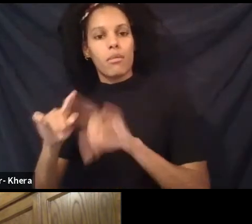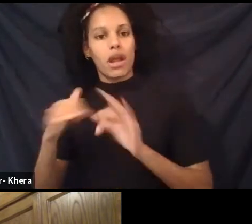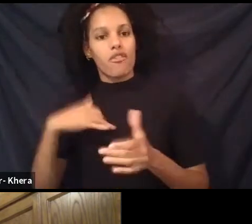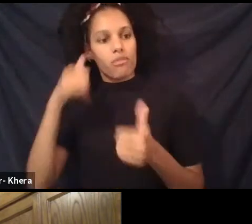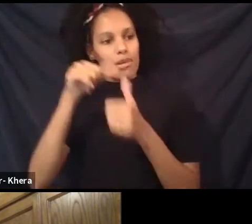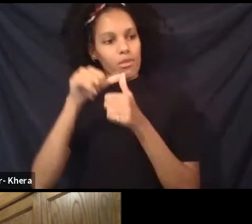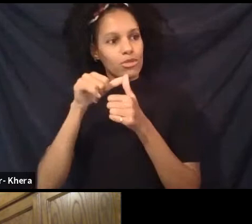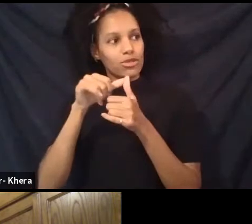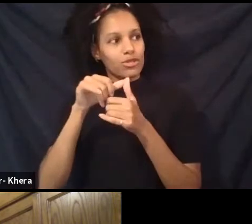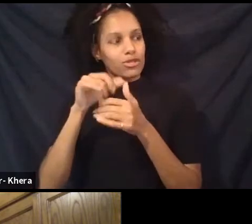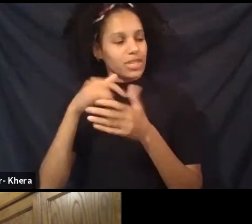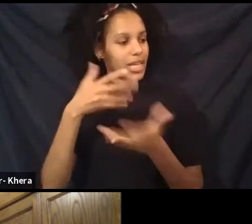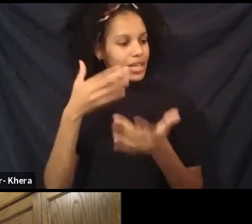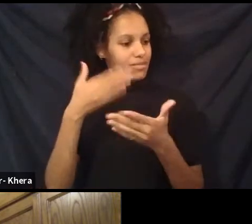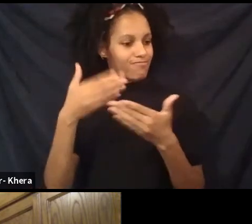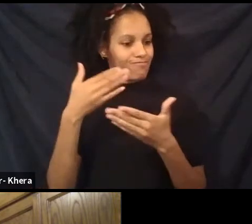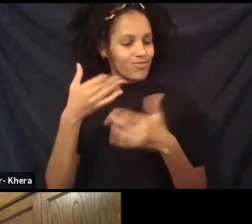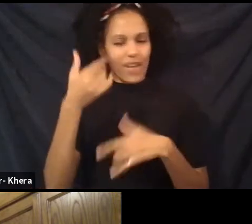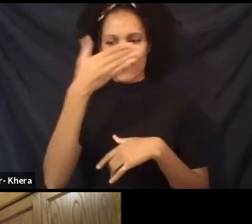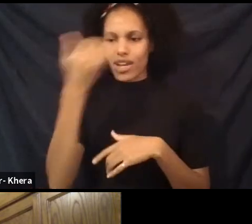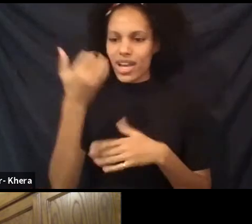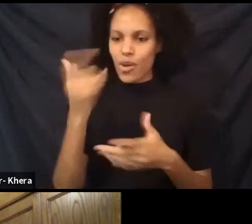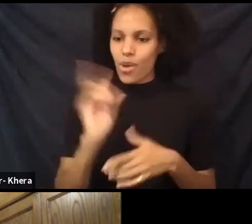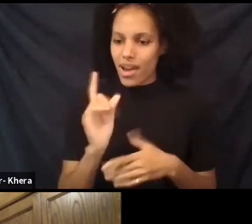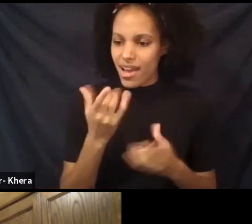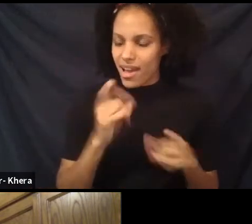I forget where we were. It was an audition.